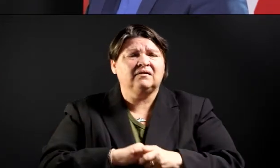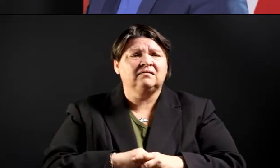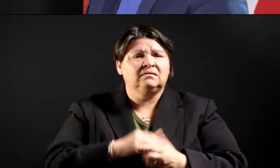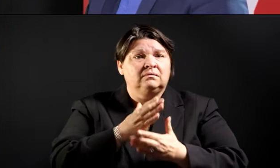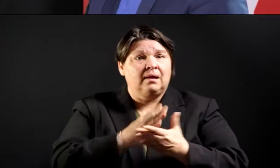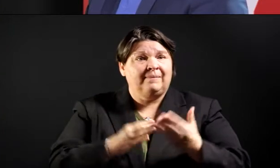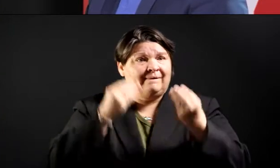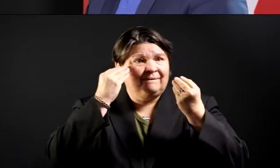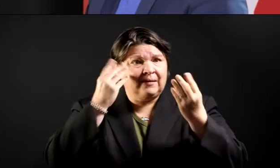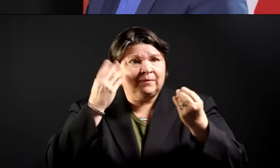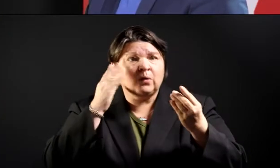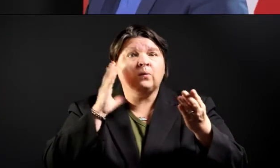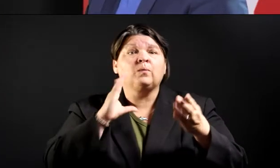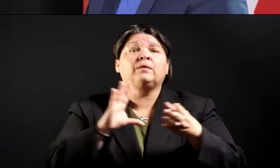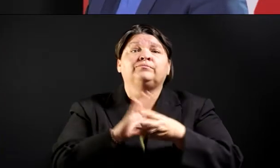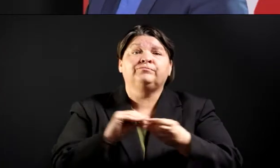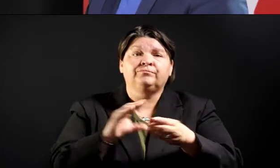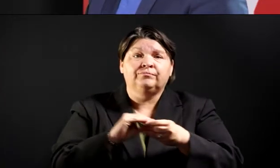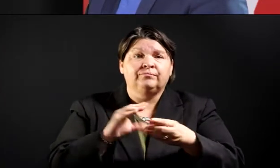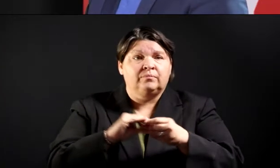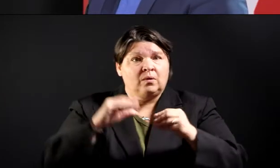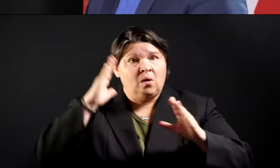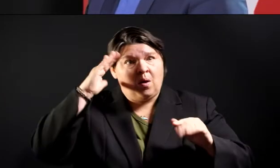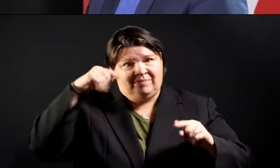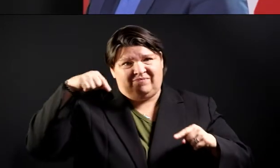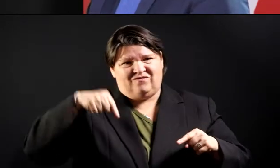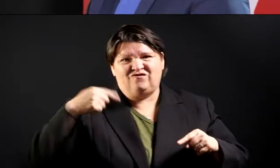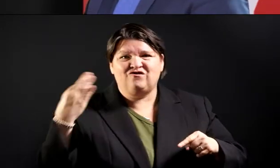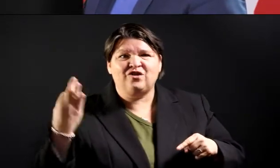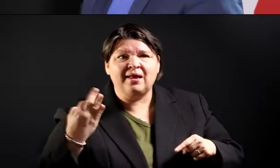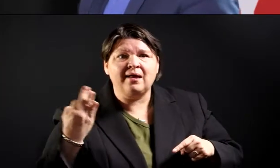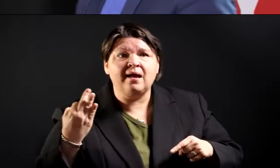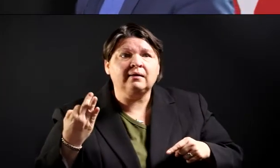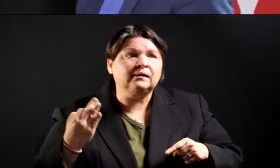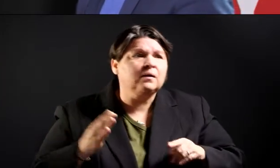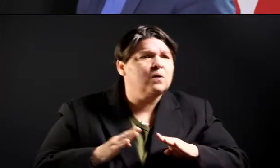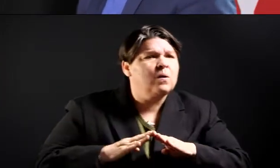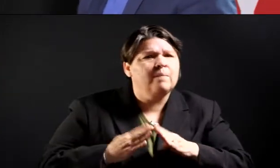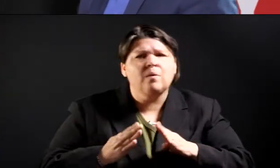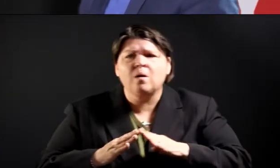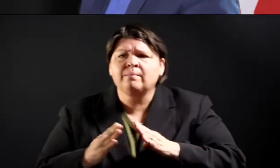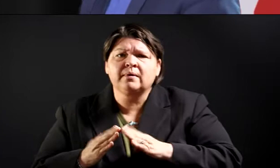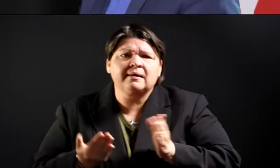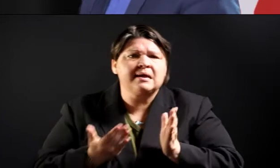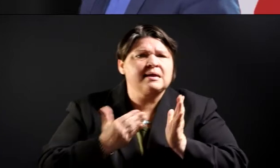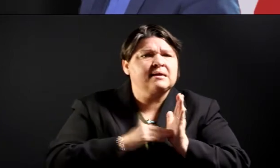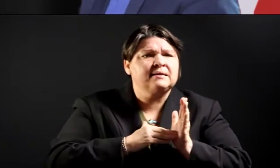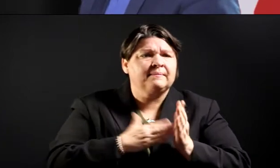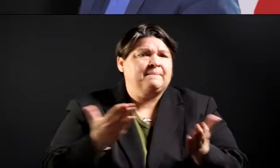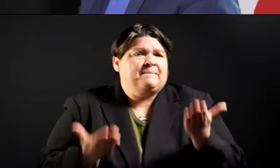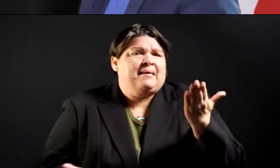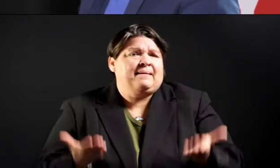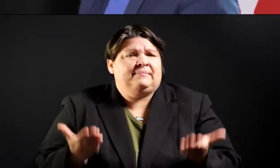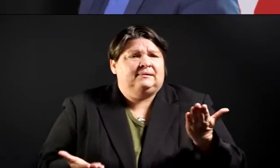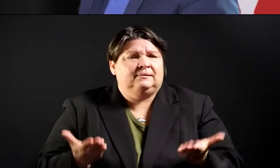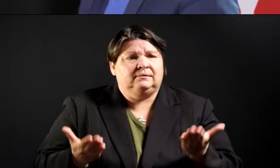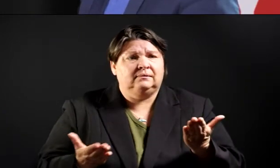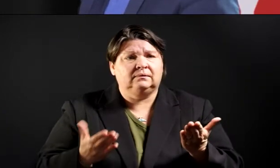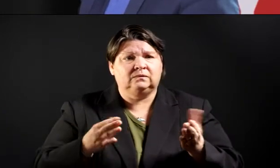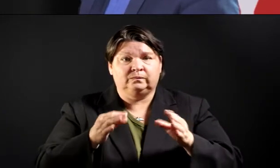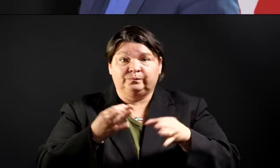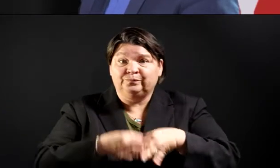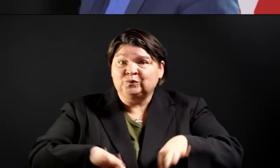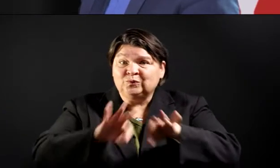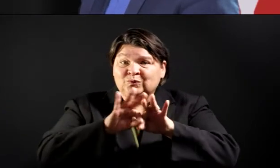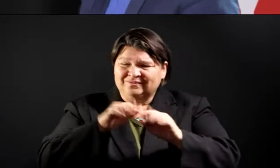about what we're looking at for reopening. What's the data that's going to help us know when we can safely reopen? And trust me,